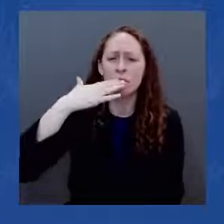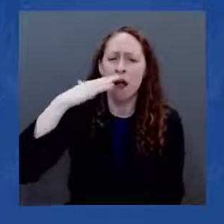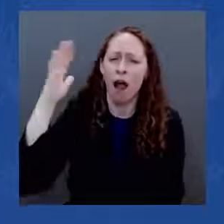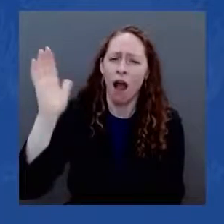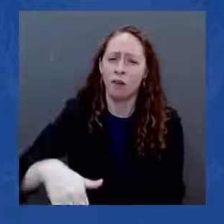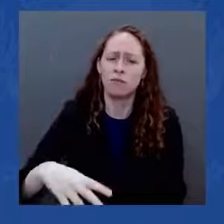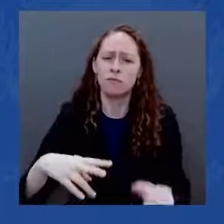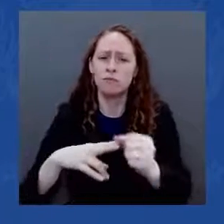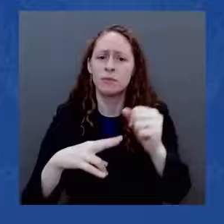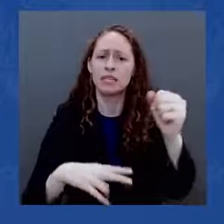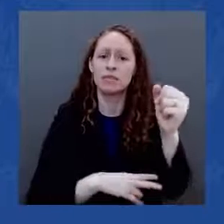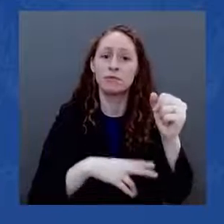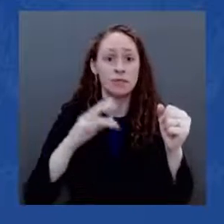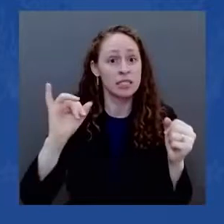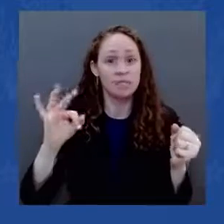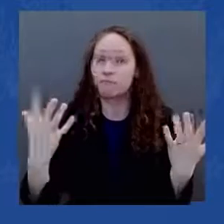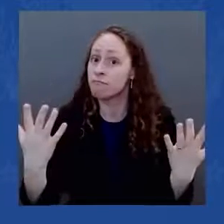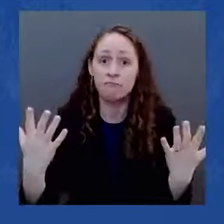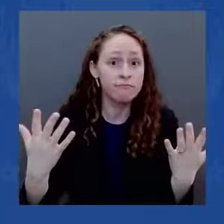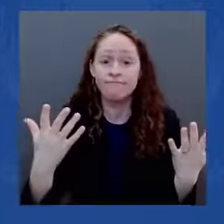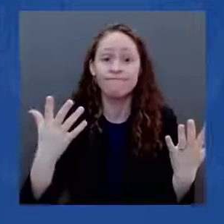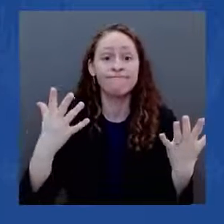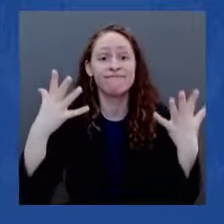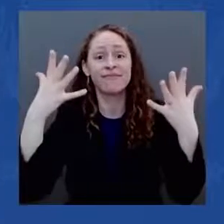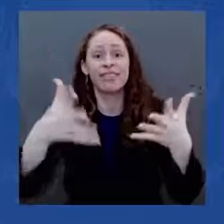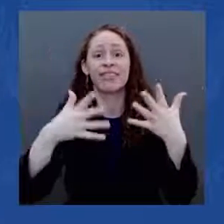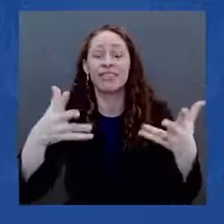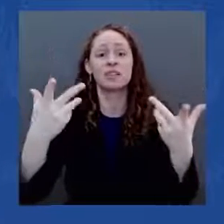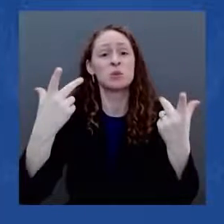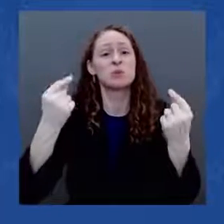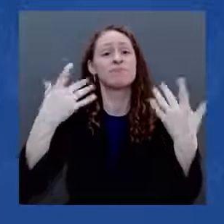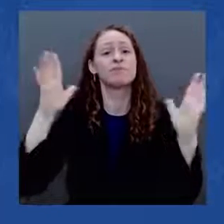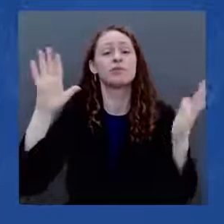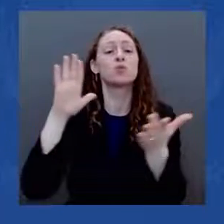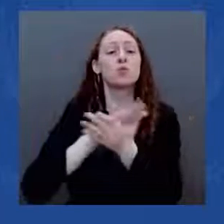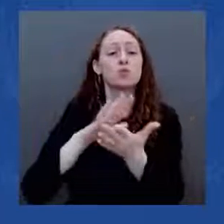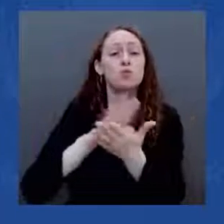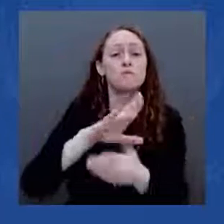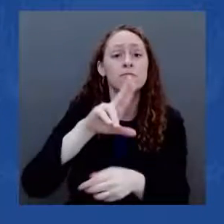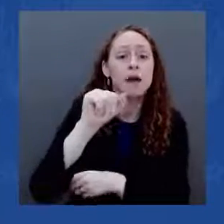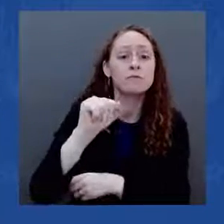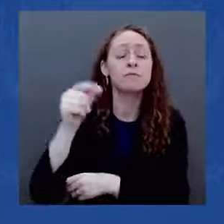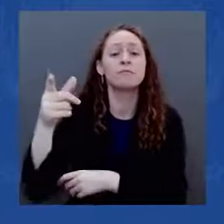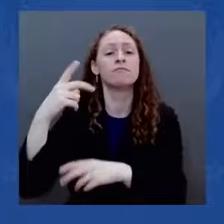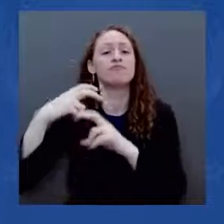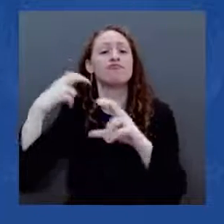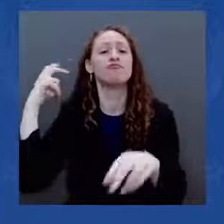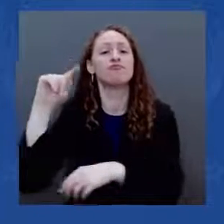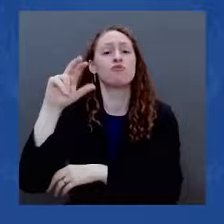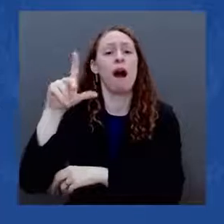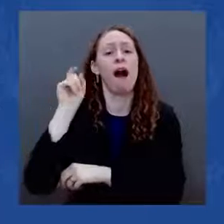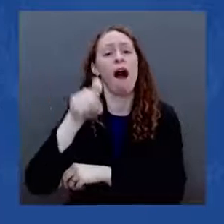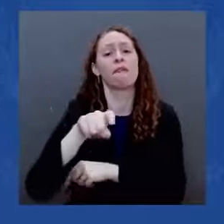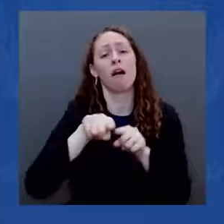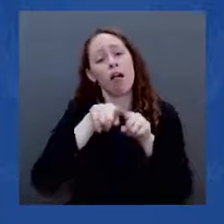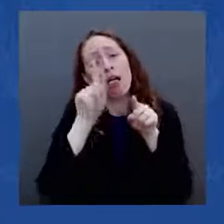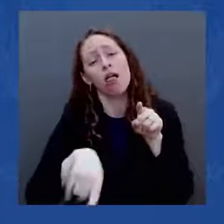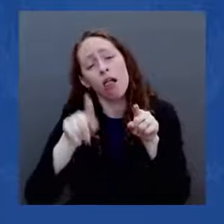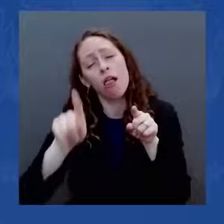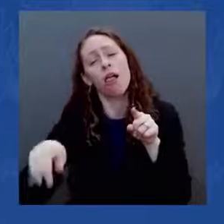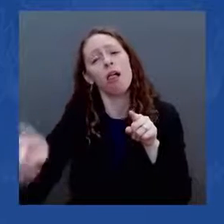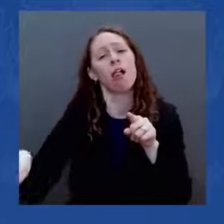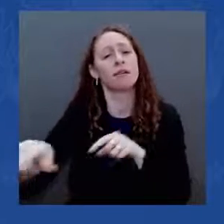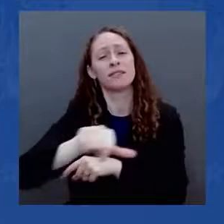have to travel an additional 10 miles out of the way to get to the other side of the river to deal with getting to school and or putting out a fire.